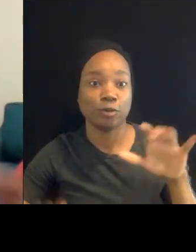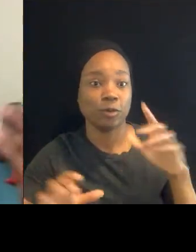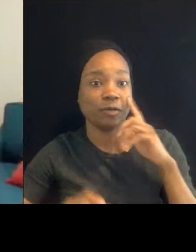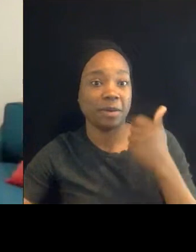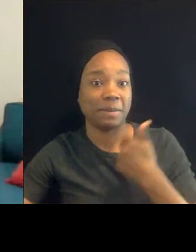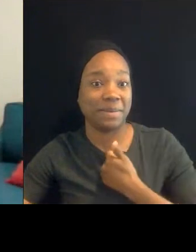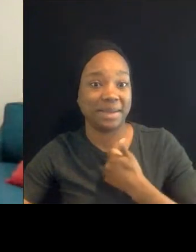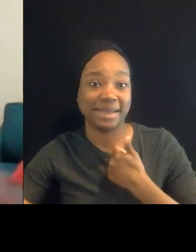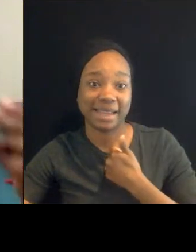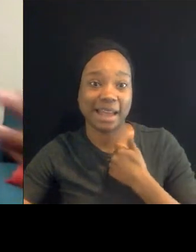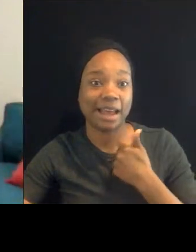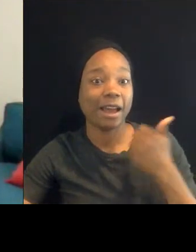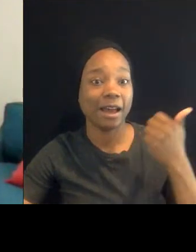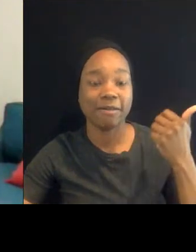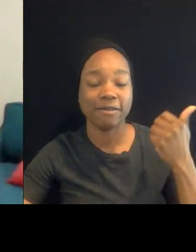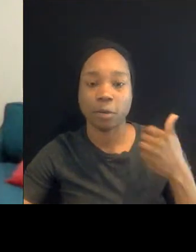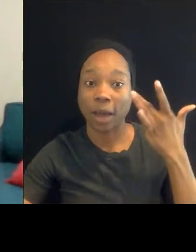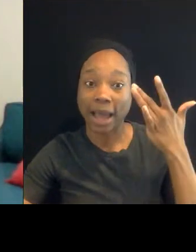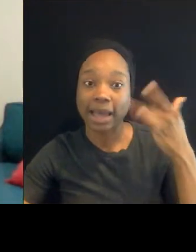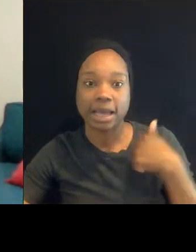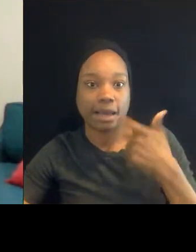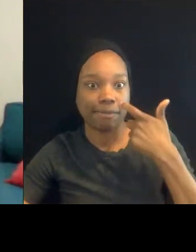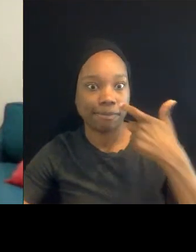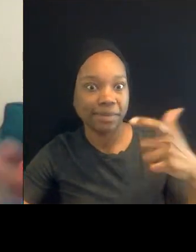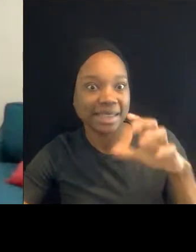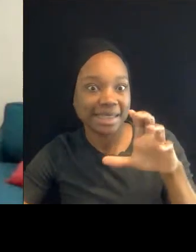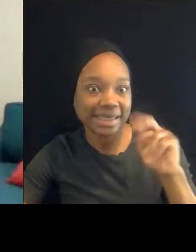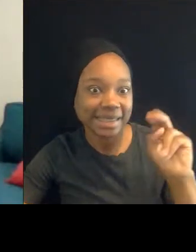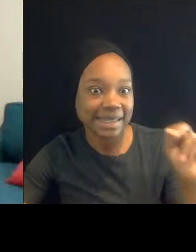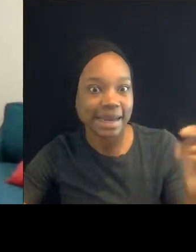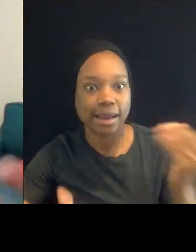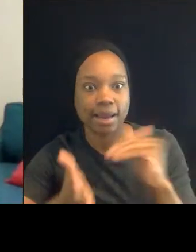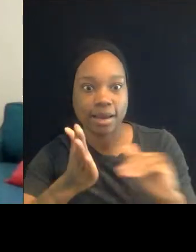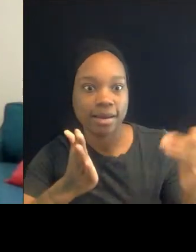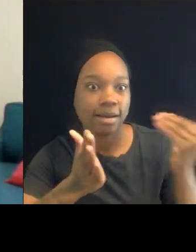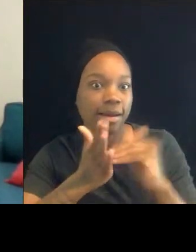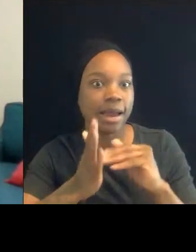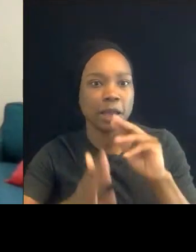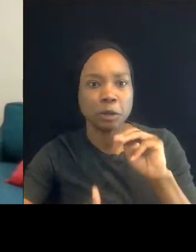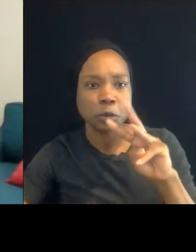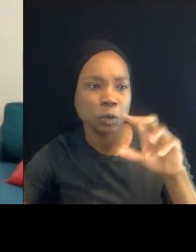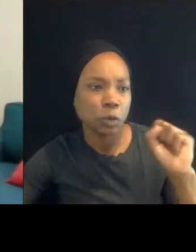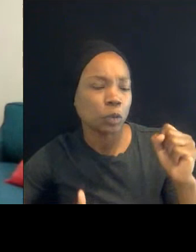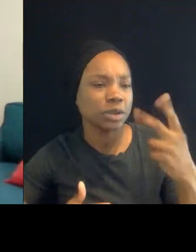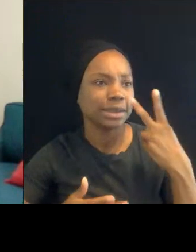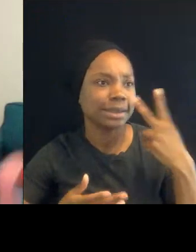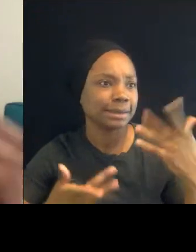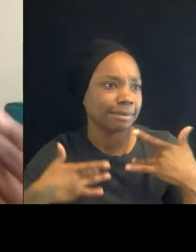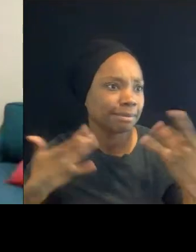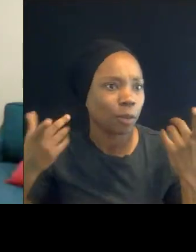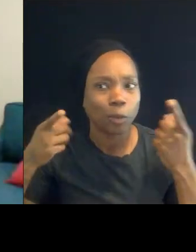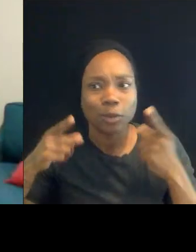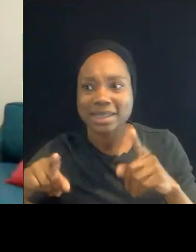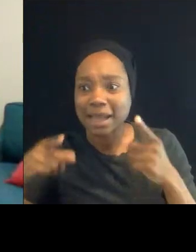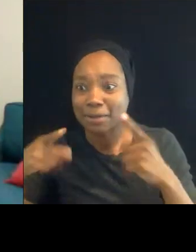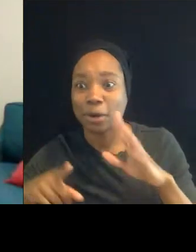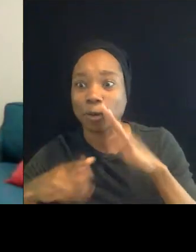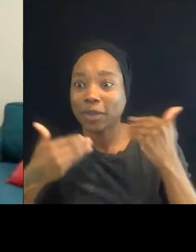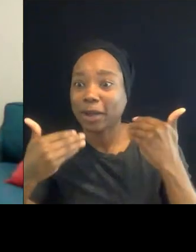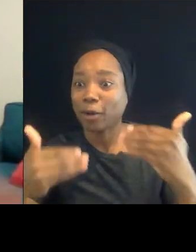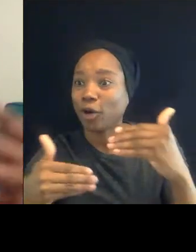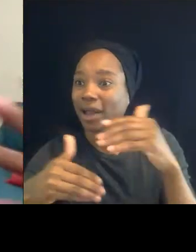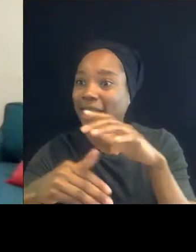watching CNN constantly, just watching the news, watching whatever I could see to see what was happening. Are they going to make an arrest? Are they going to do something? And I really